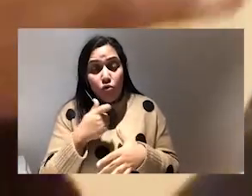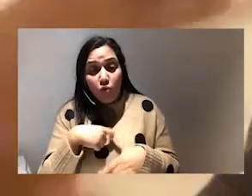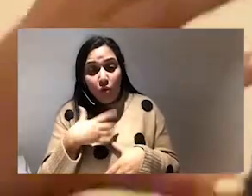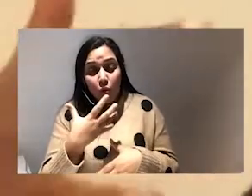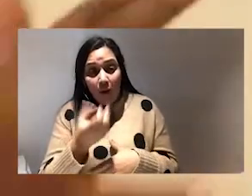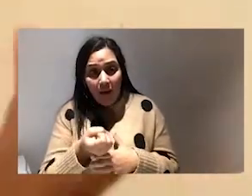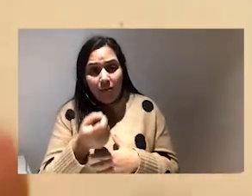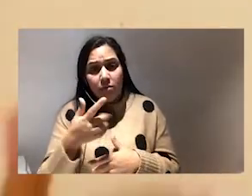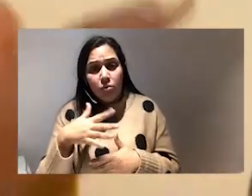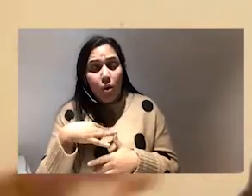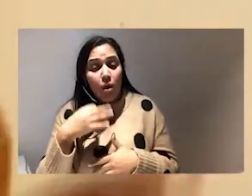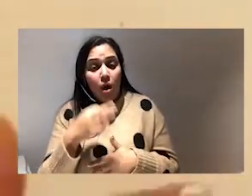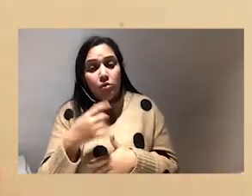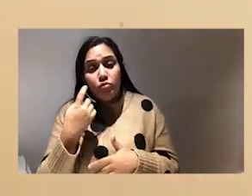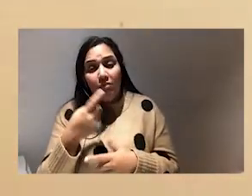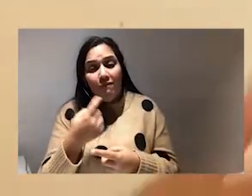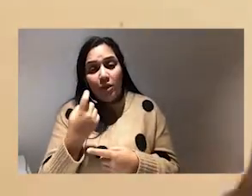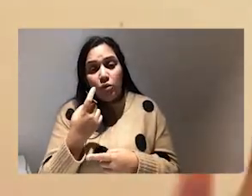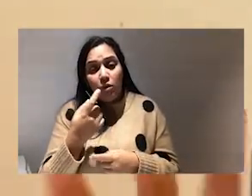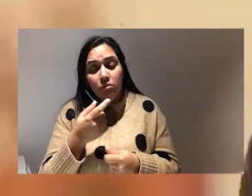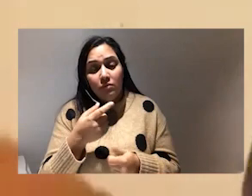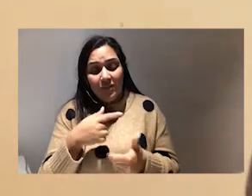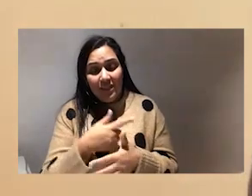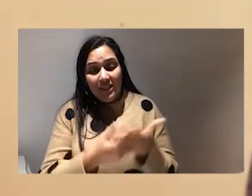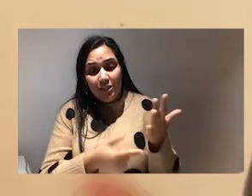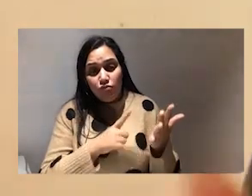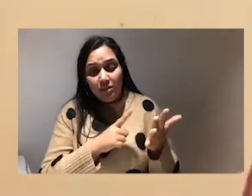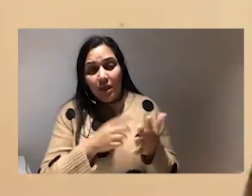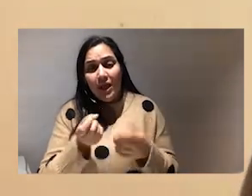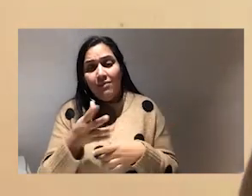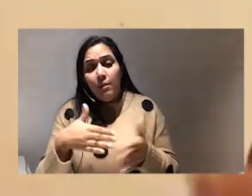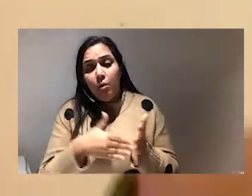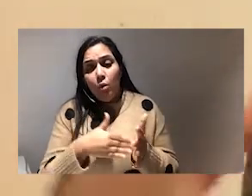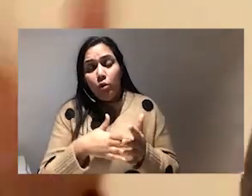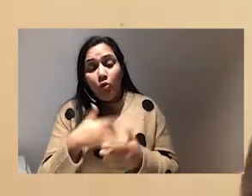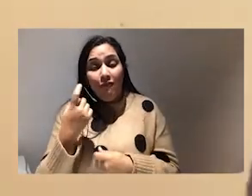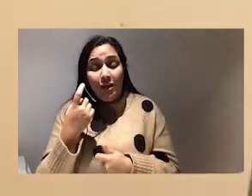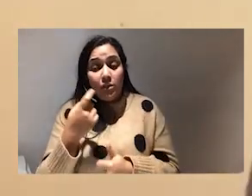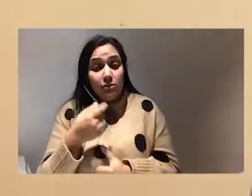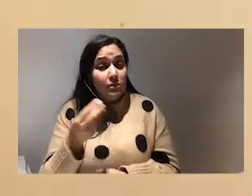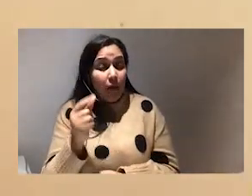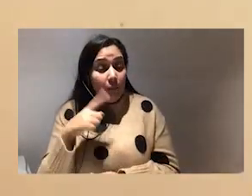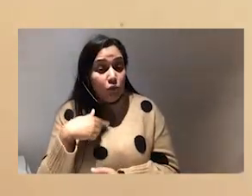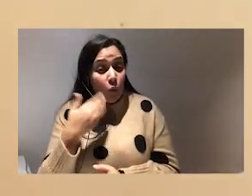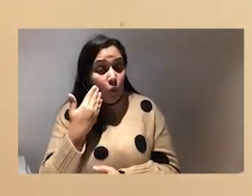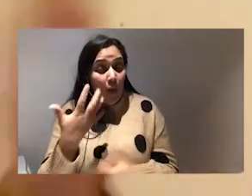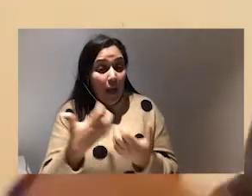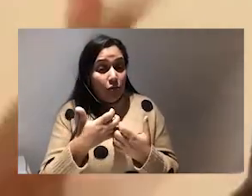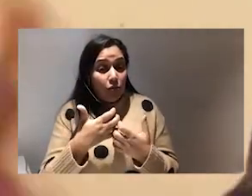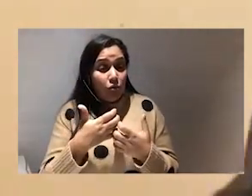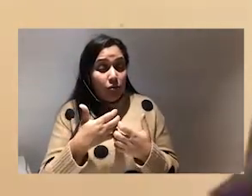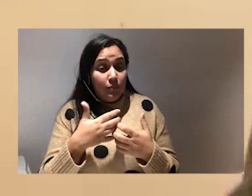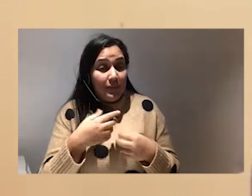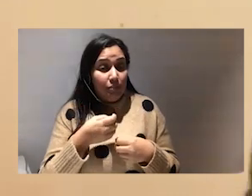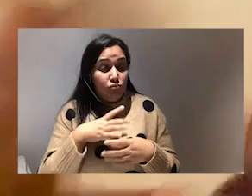these are the things that i would ask you to reflect on for xyz reasons give them that moment of reflection because some people don't know how to be allies in this space